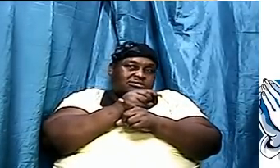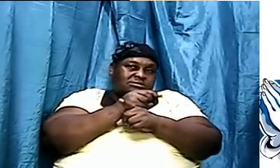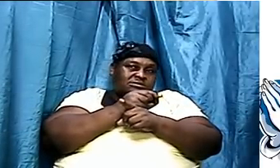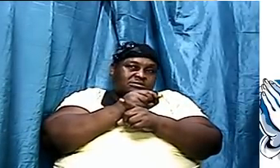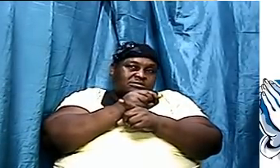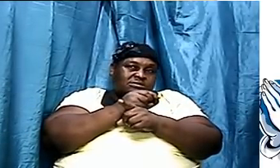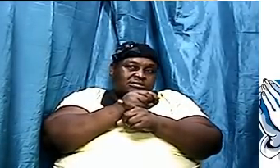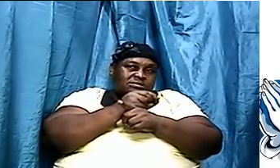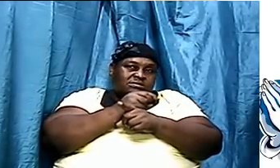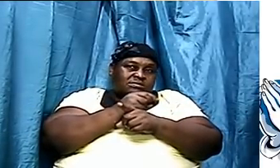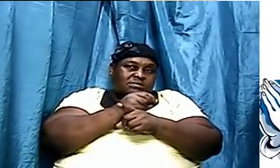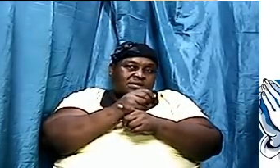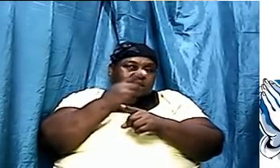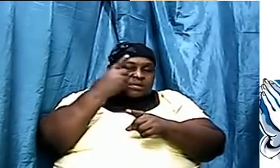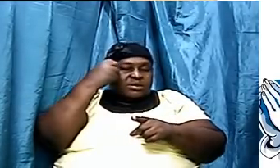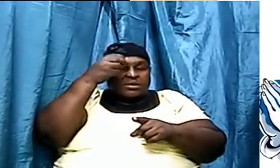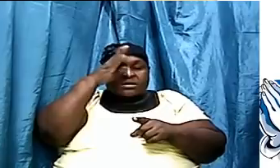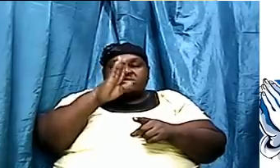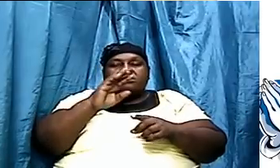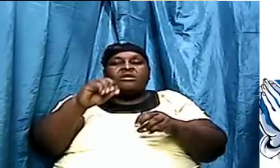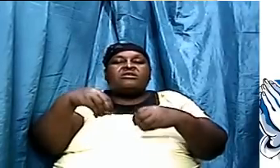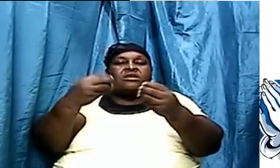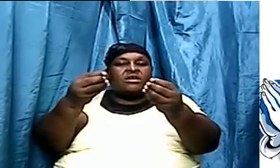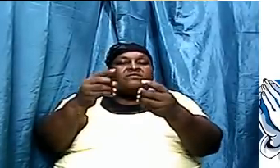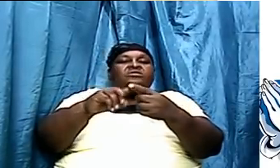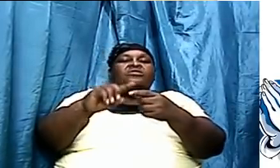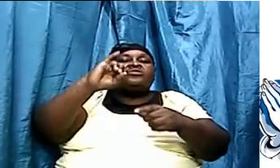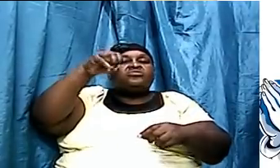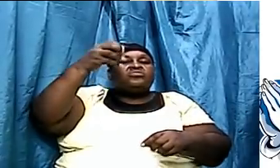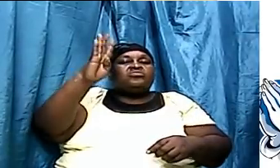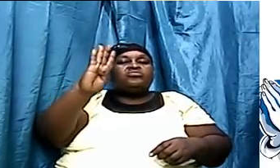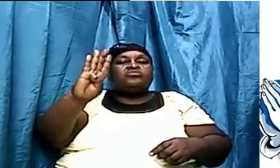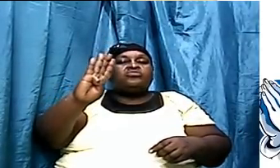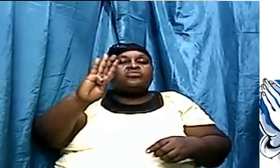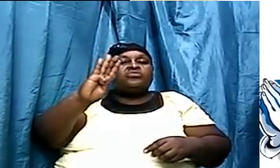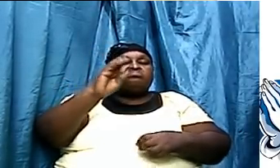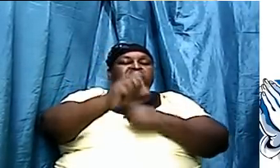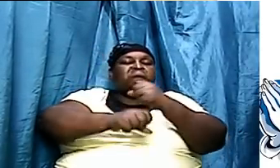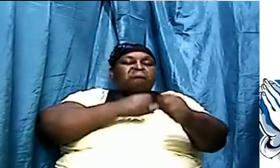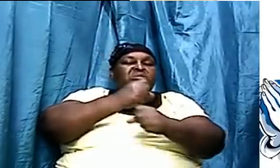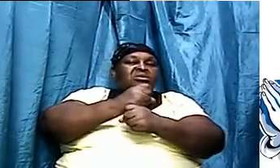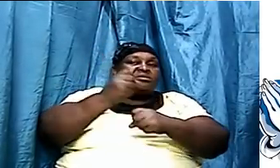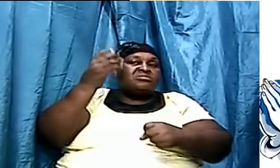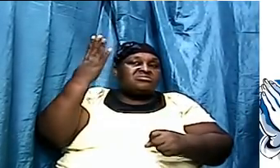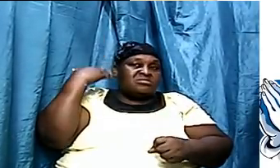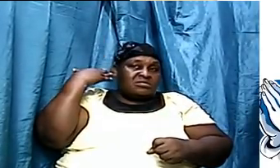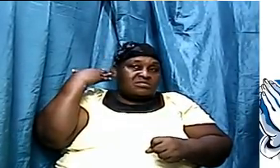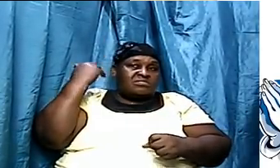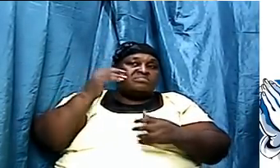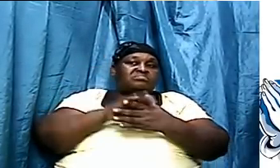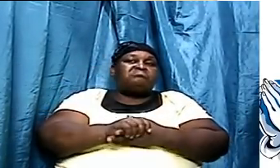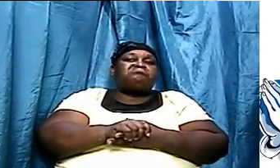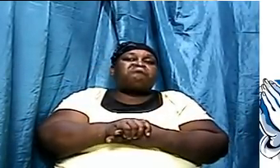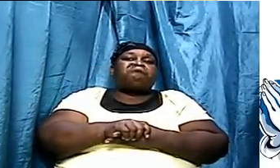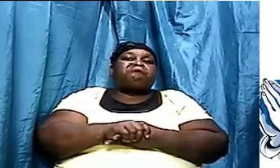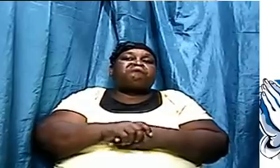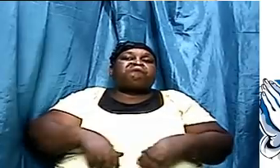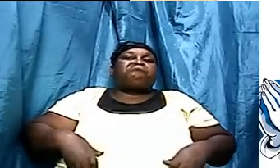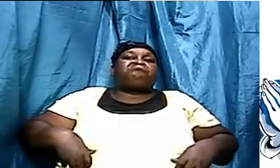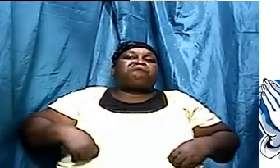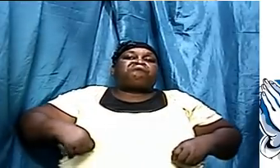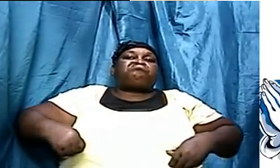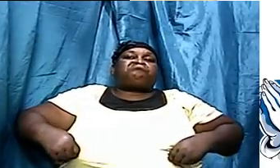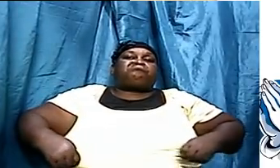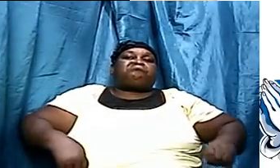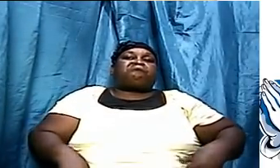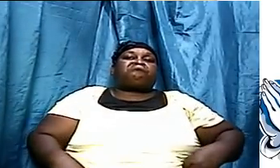because God gave it to Job years ago look at Job chapter 36 verse 27 to 28